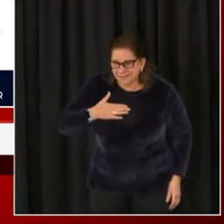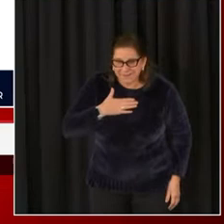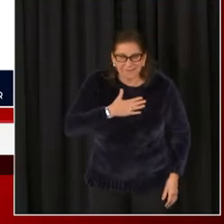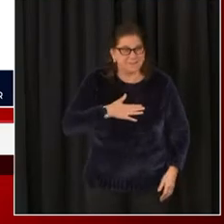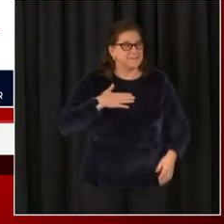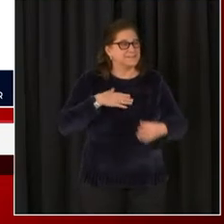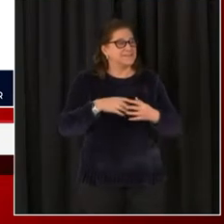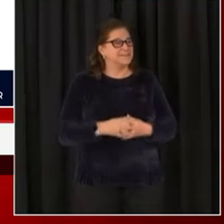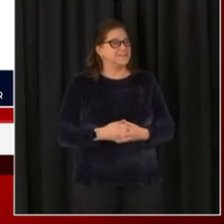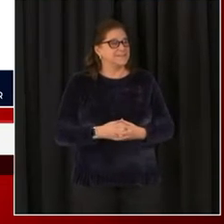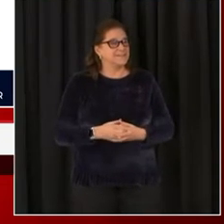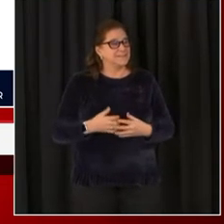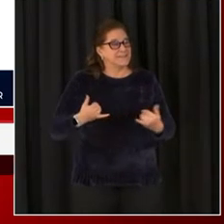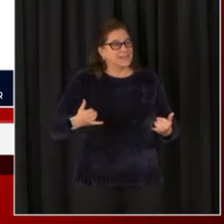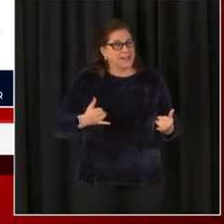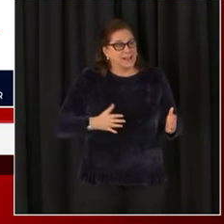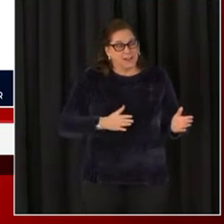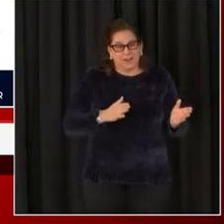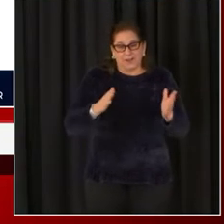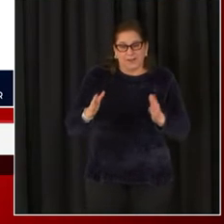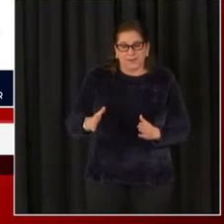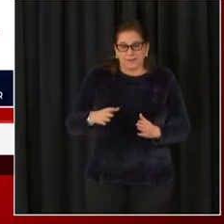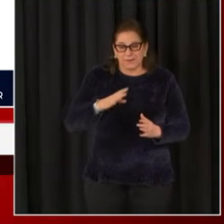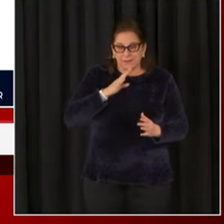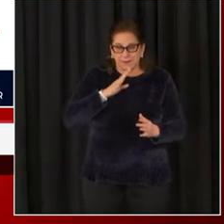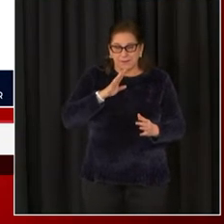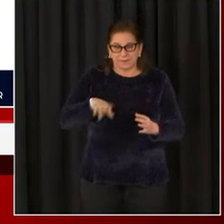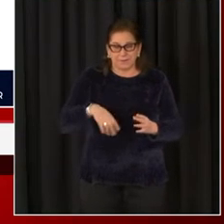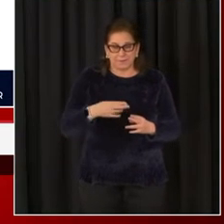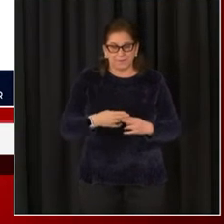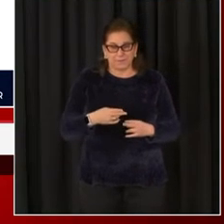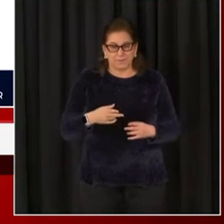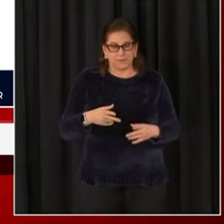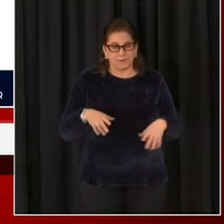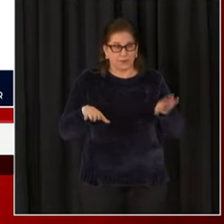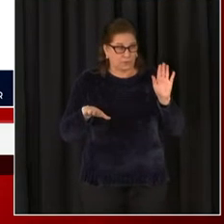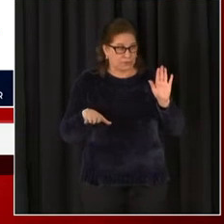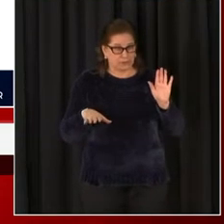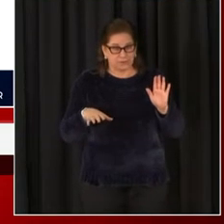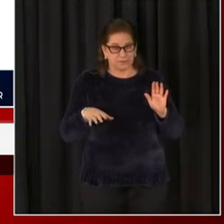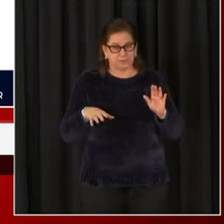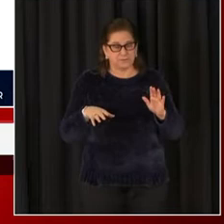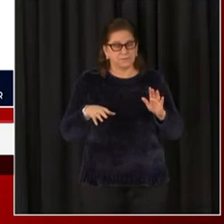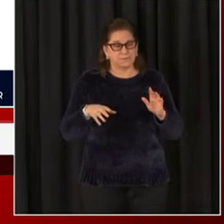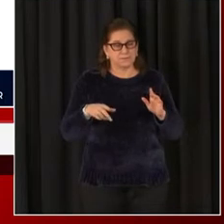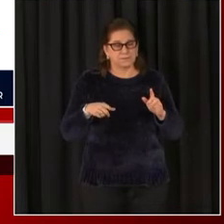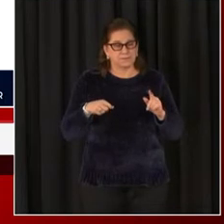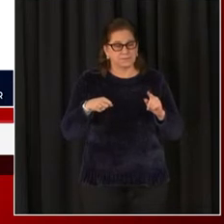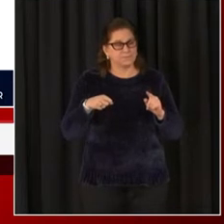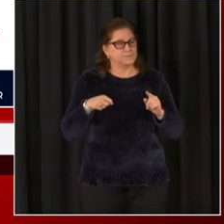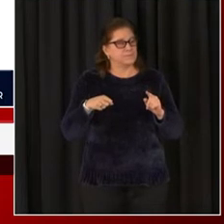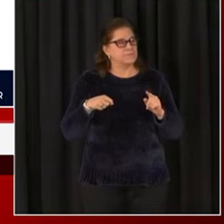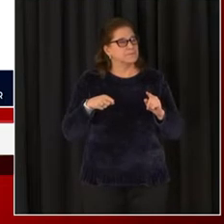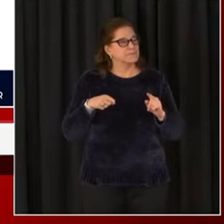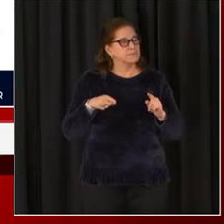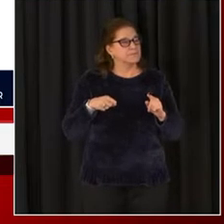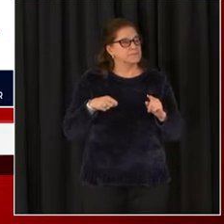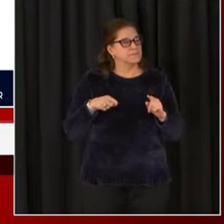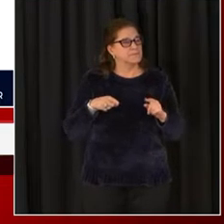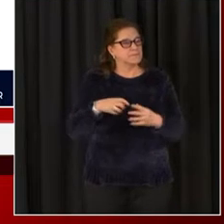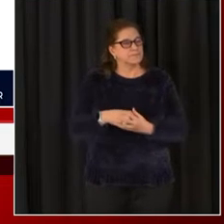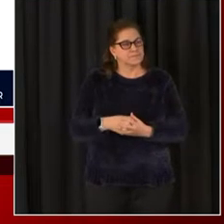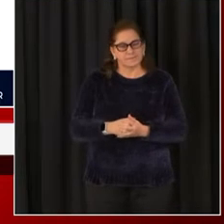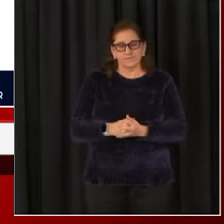And now that the inauguration is over, the work of the new administration is just beginning. You have